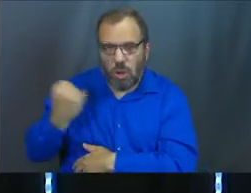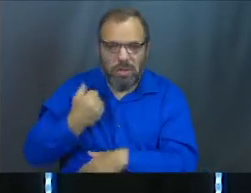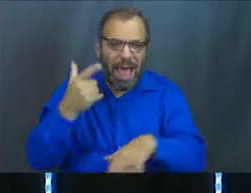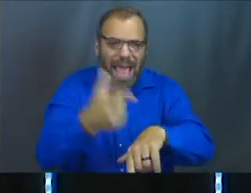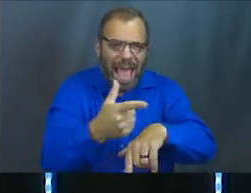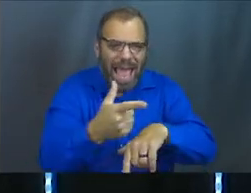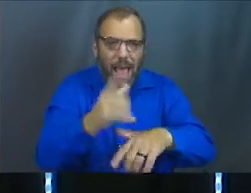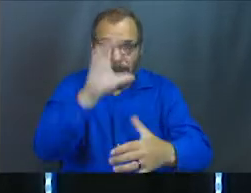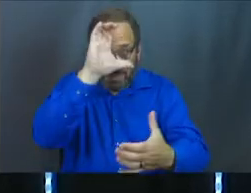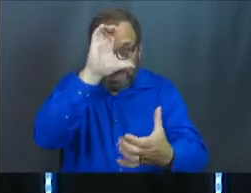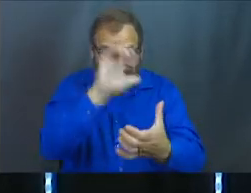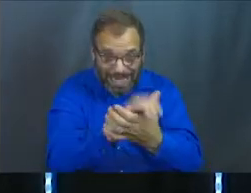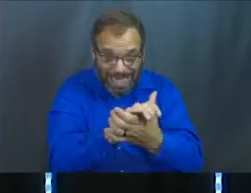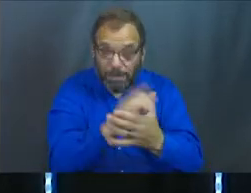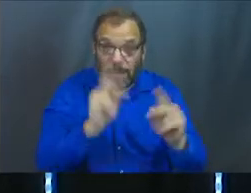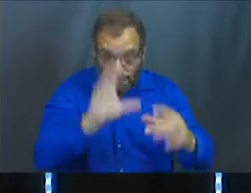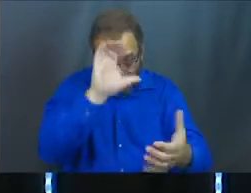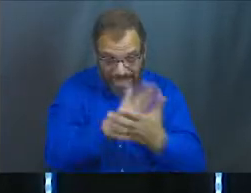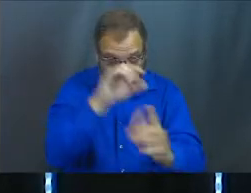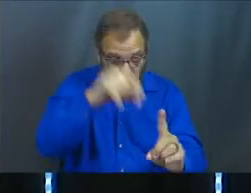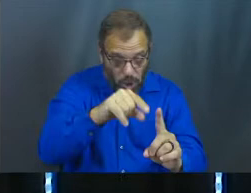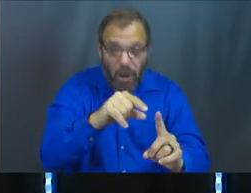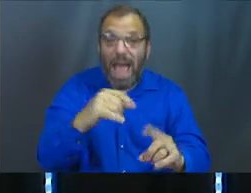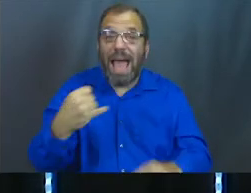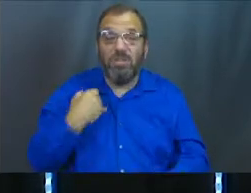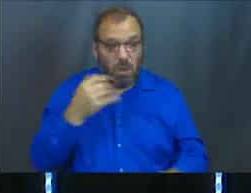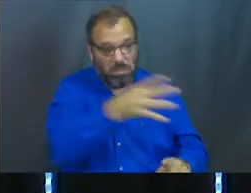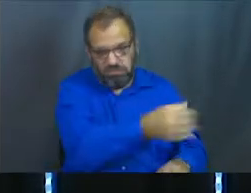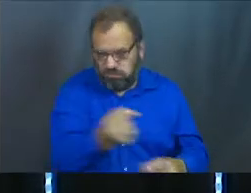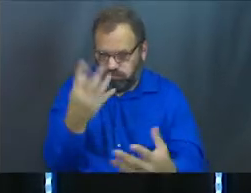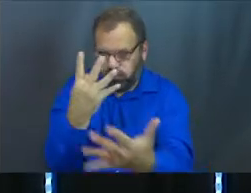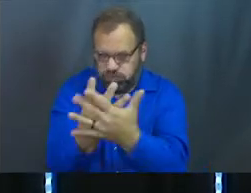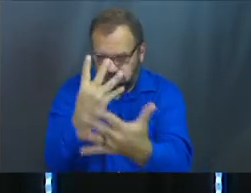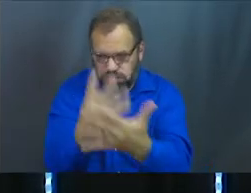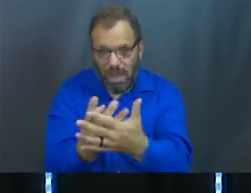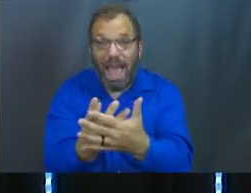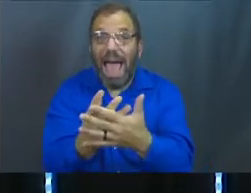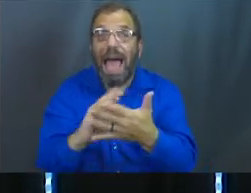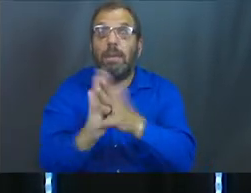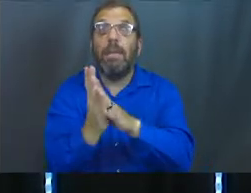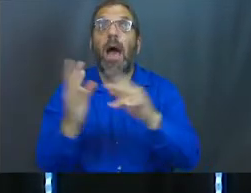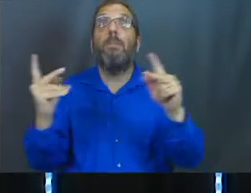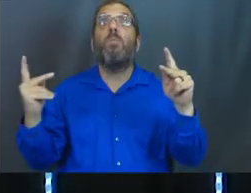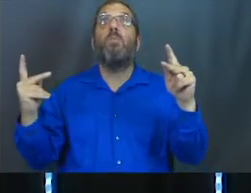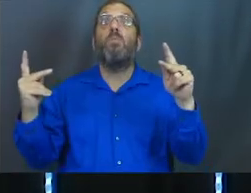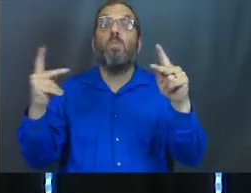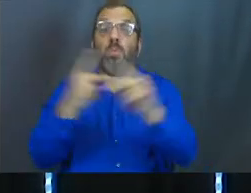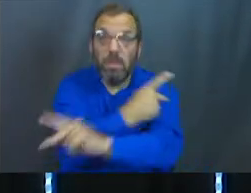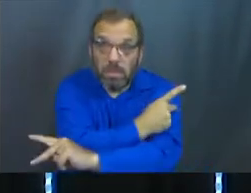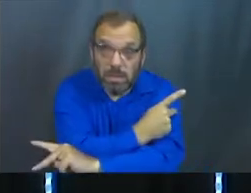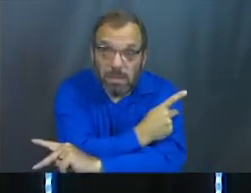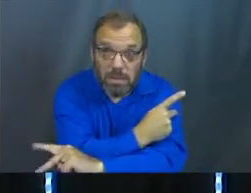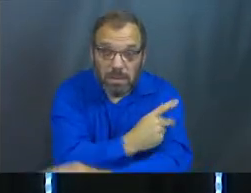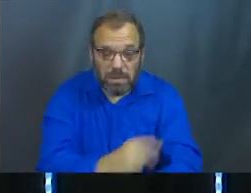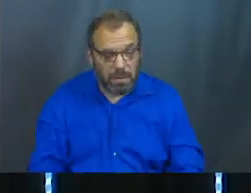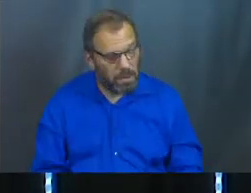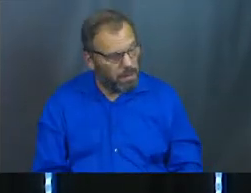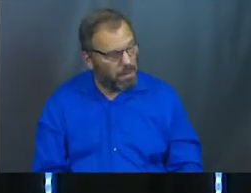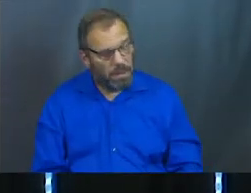she gets believed even though she was wrong, and he gets thrown in prison, and things just get worse and worse and worse,